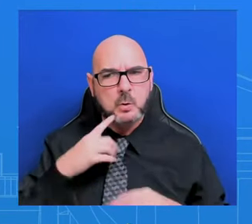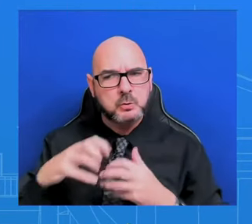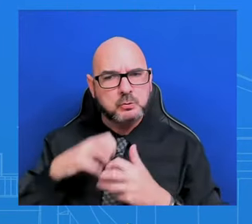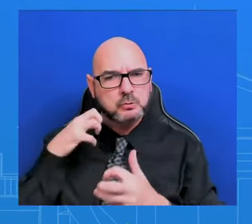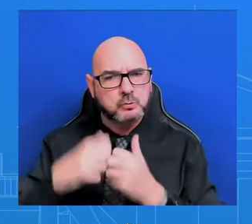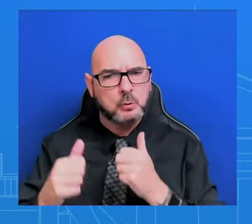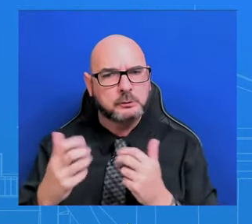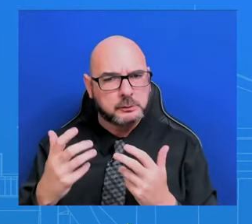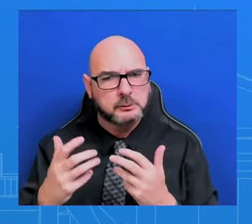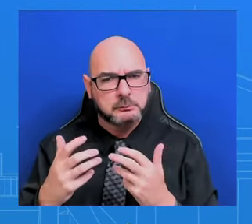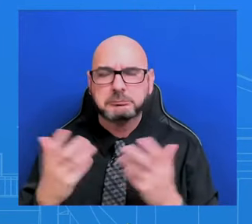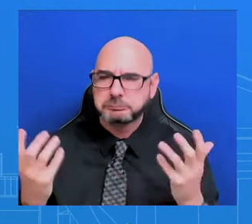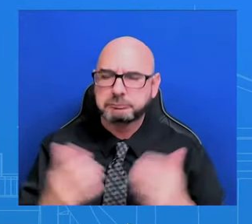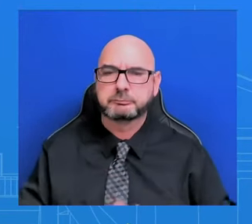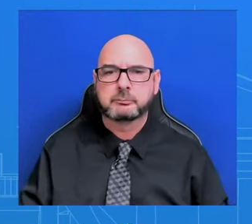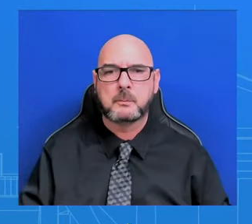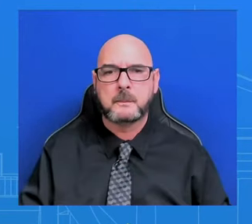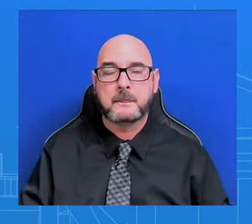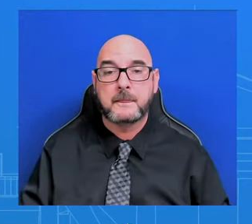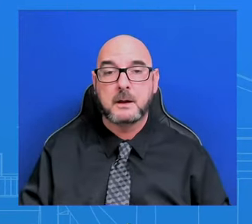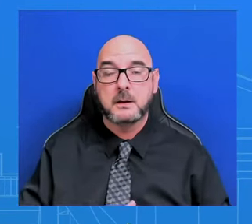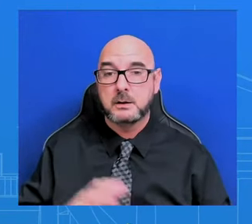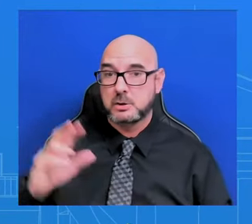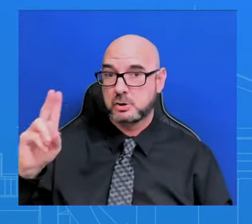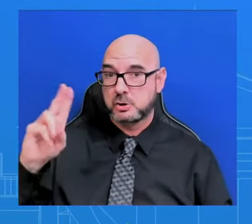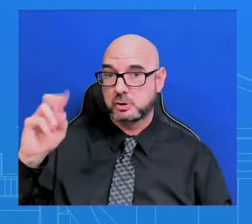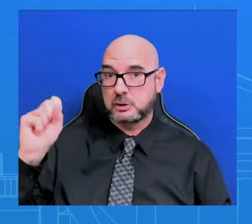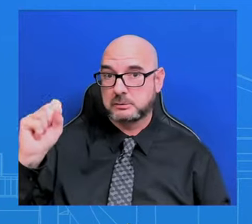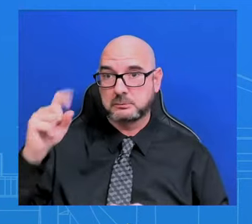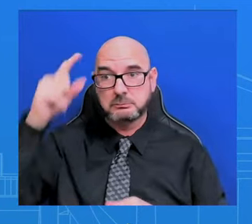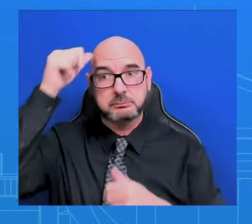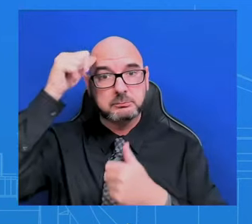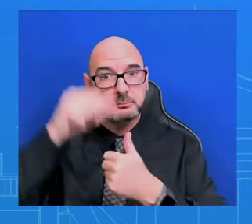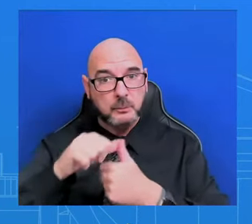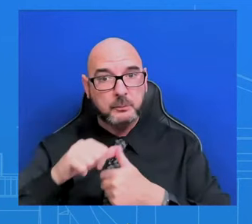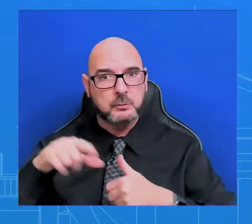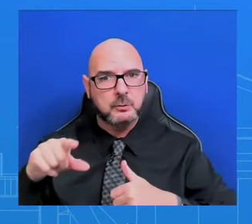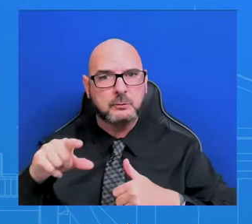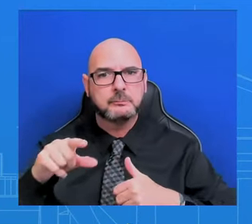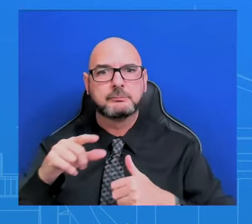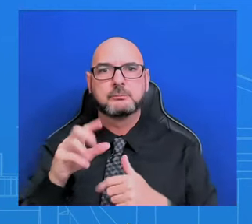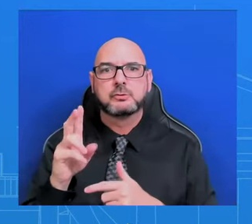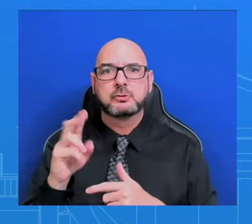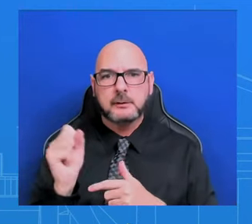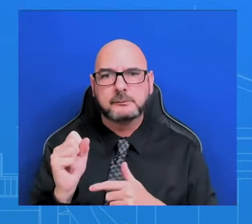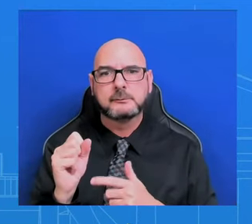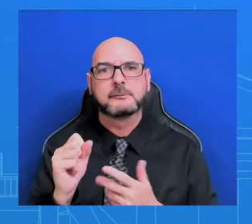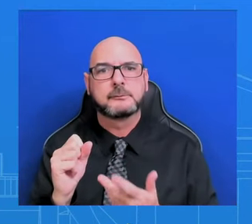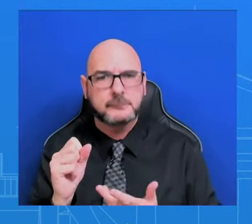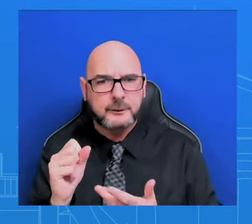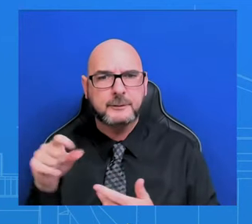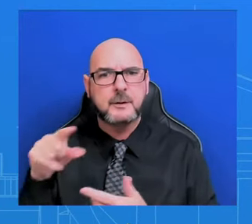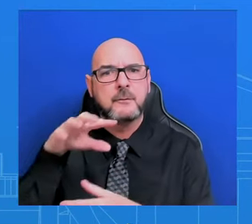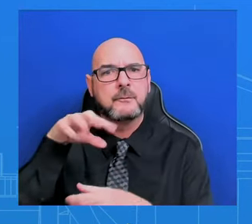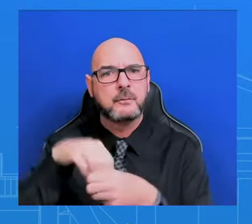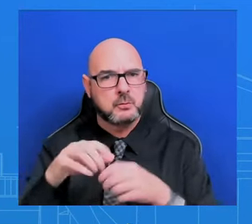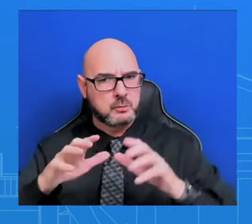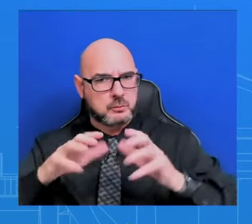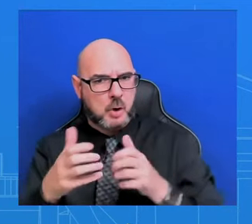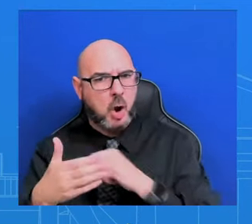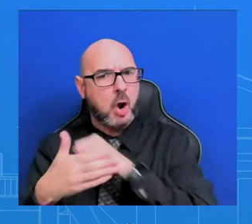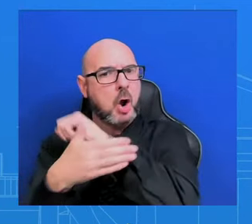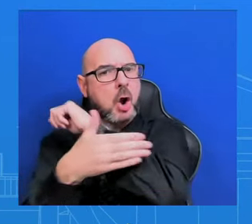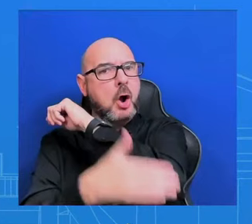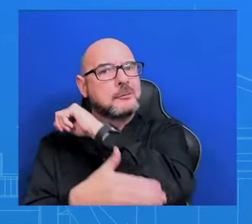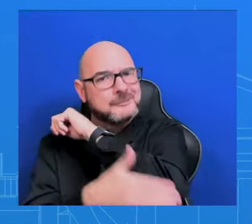the United States is acting in part, I'm sorry, is acting as part of a coalition of countries committed to the defense of our ships